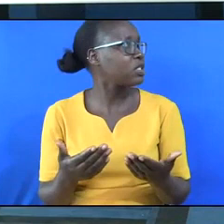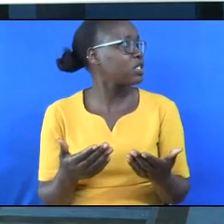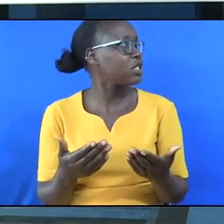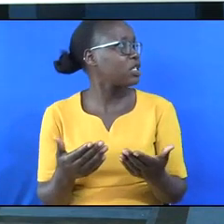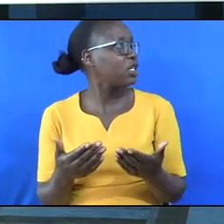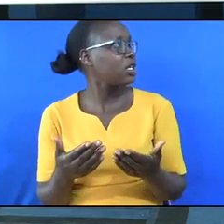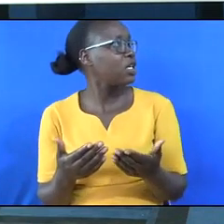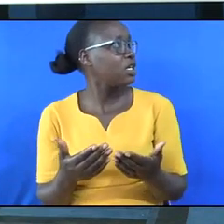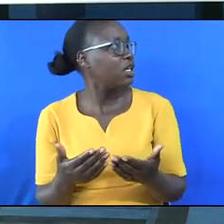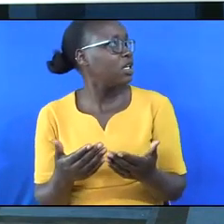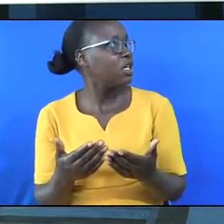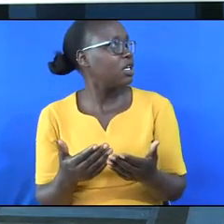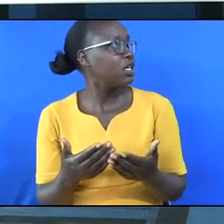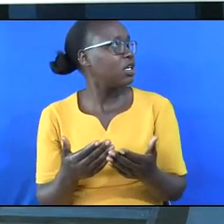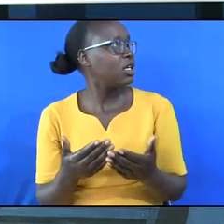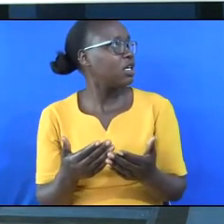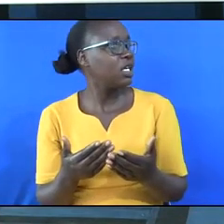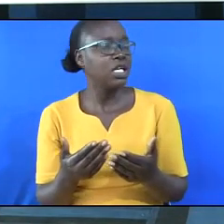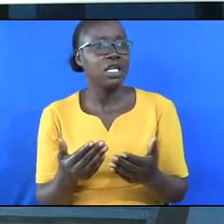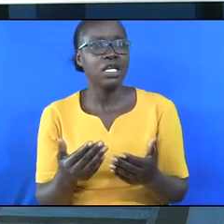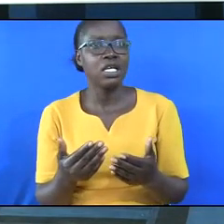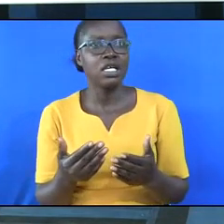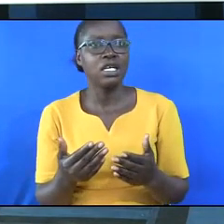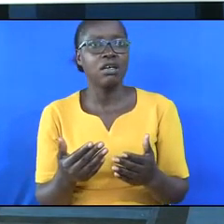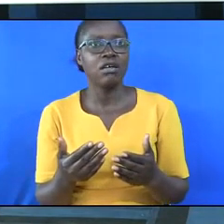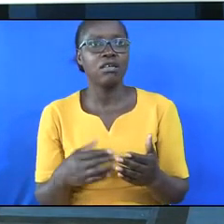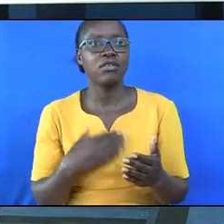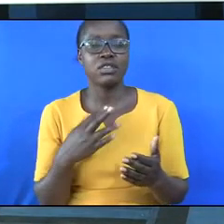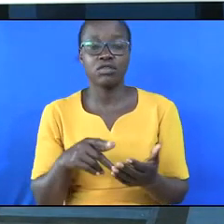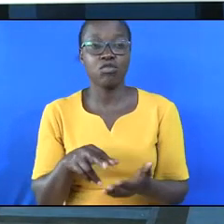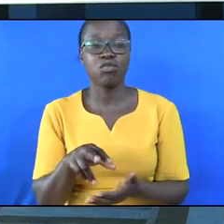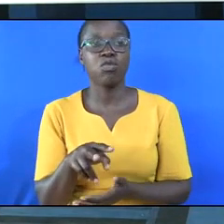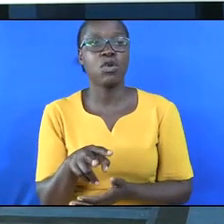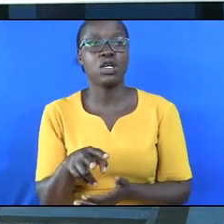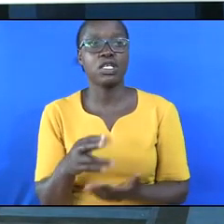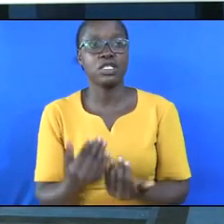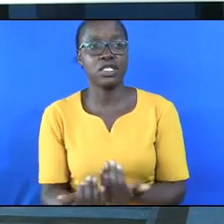taking his young ones for a walk